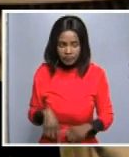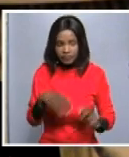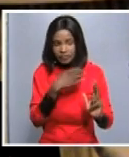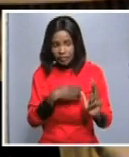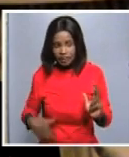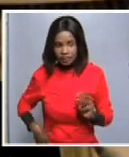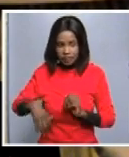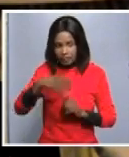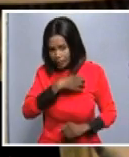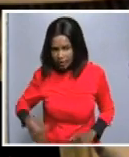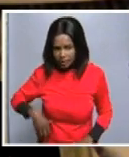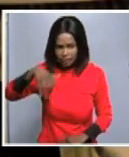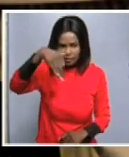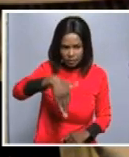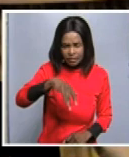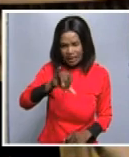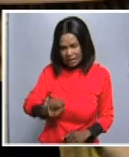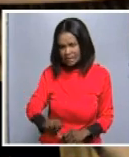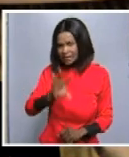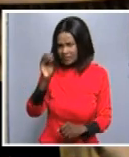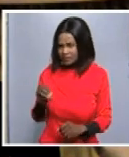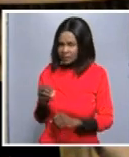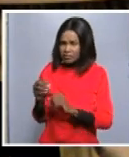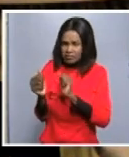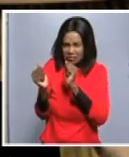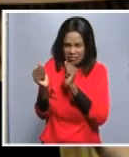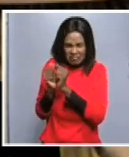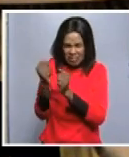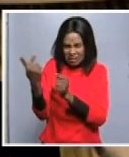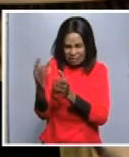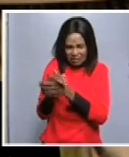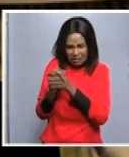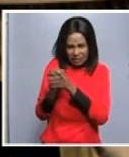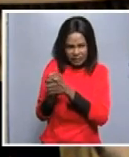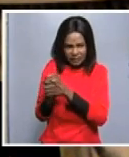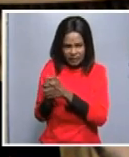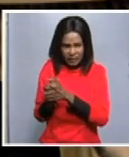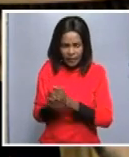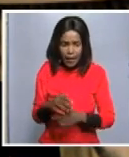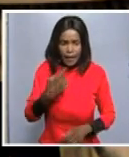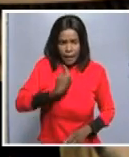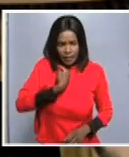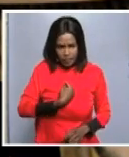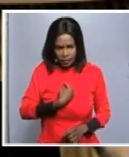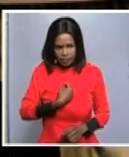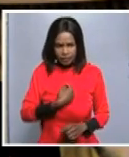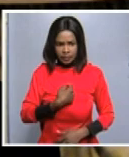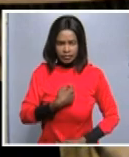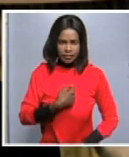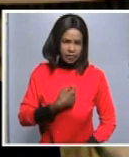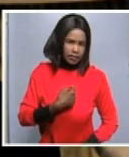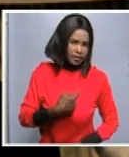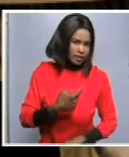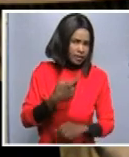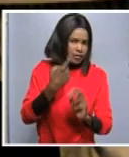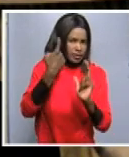they enjoy a very warm relationship as do myself and minister of international relations